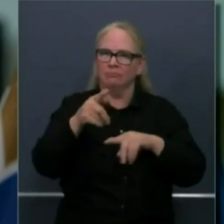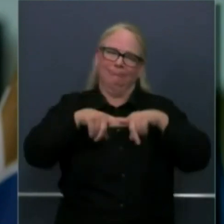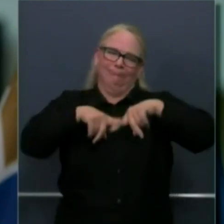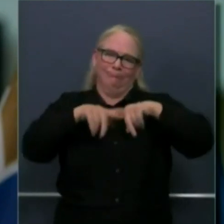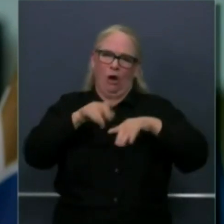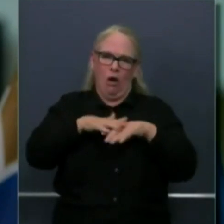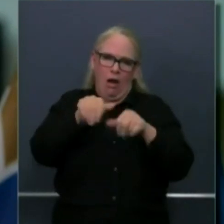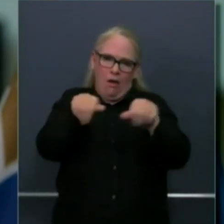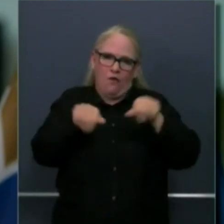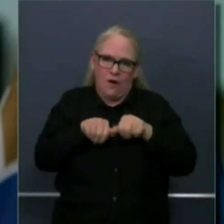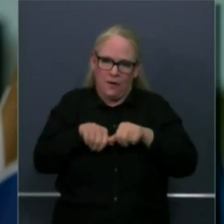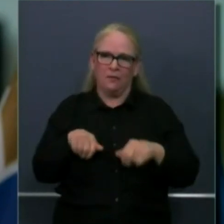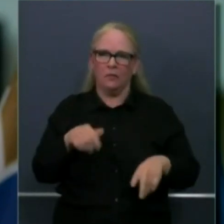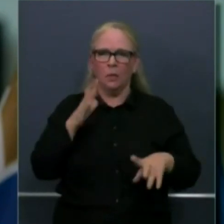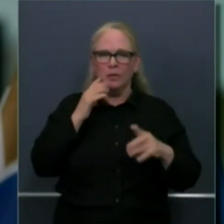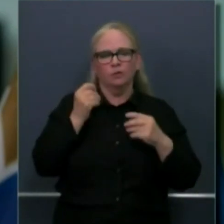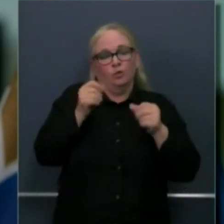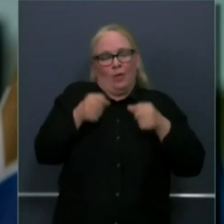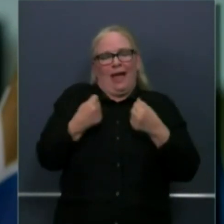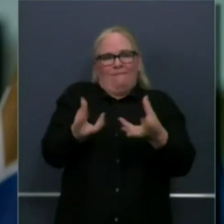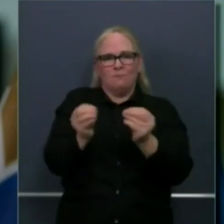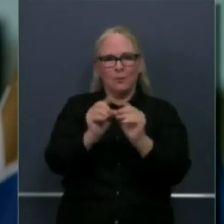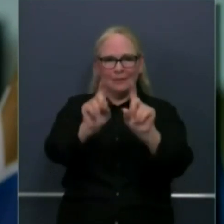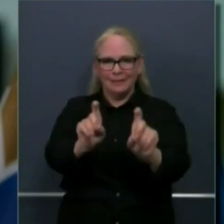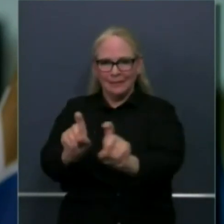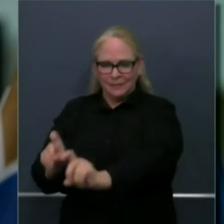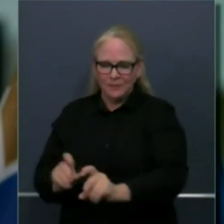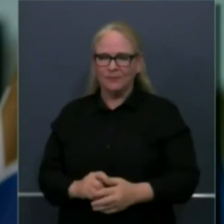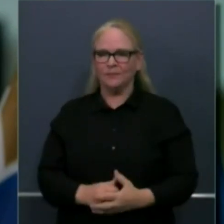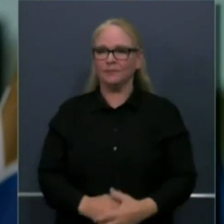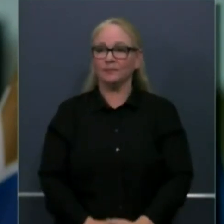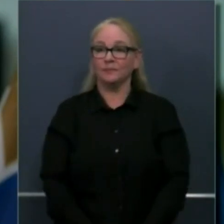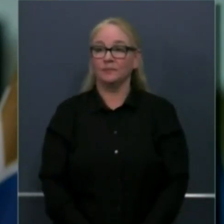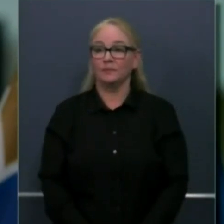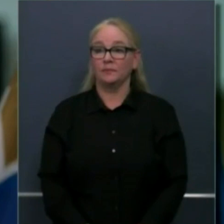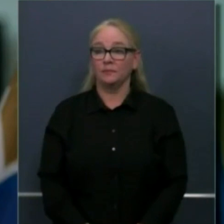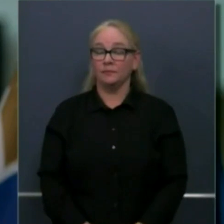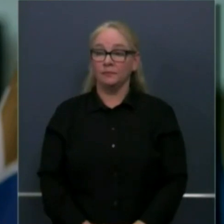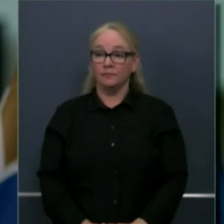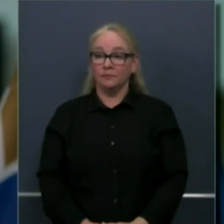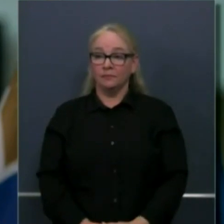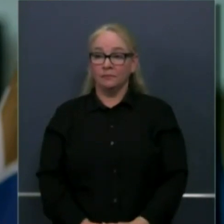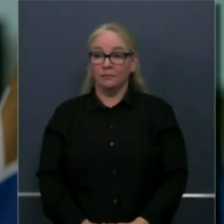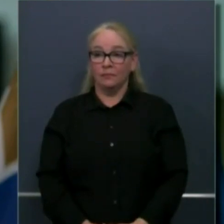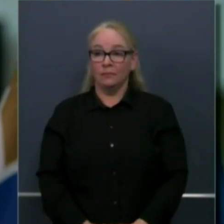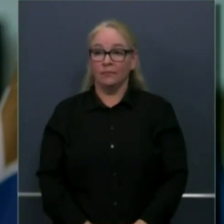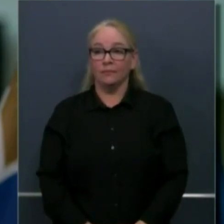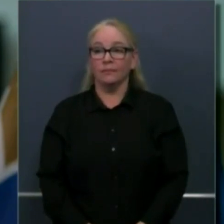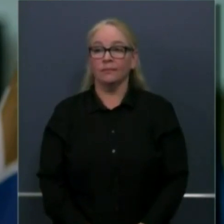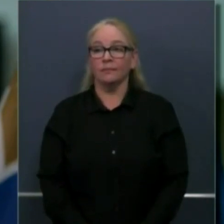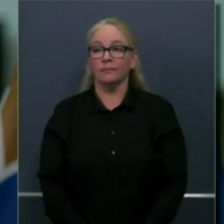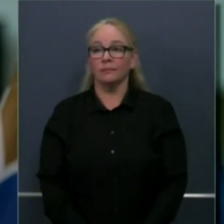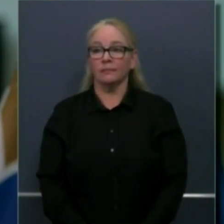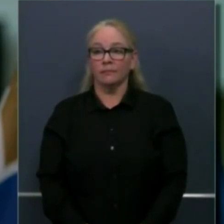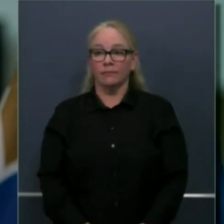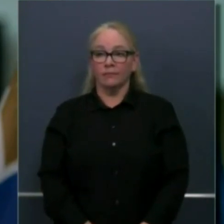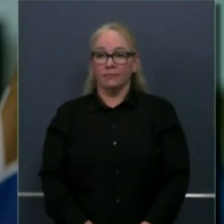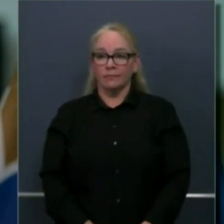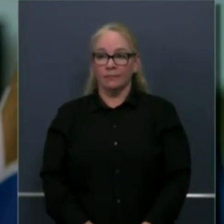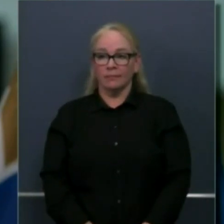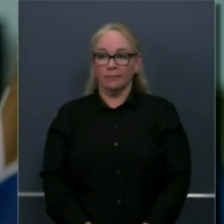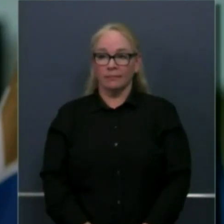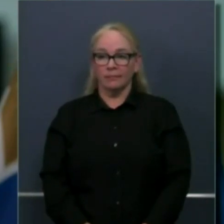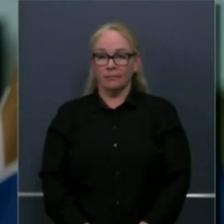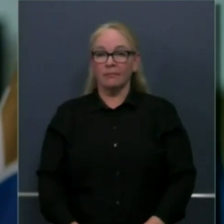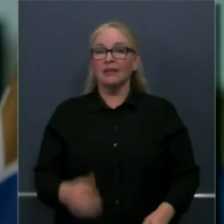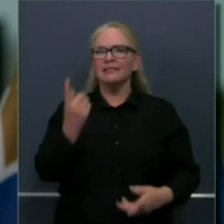I also want to remind people it was an outstanding question that was asked yesterday a simple question what about costs just so